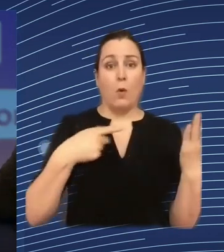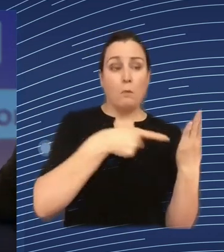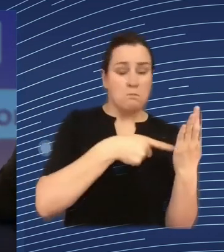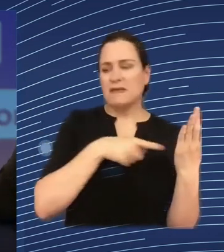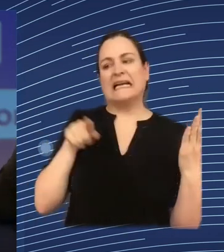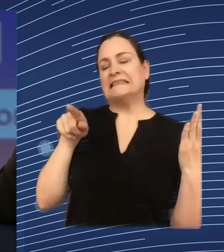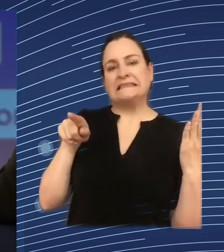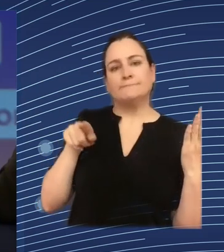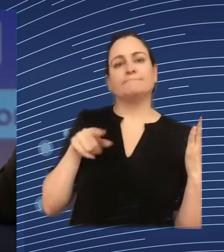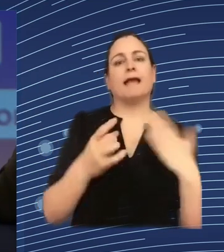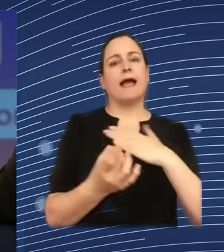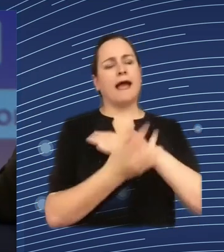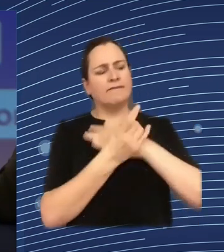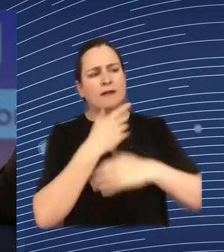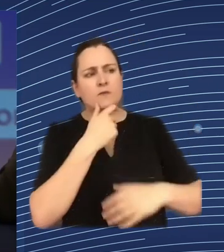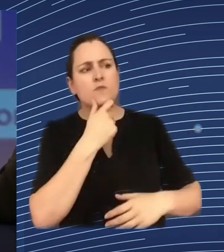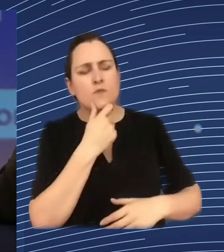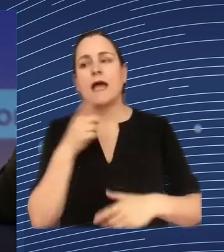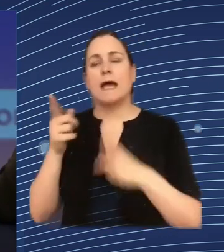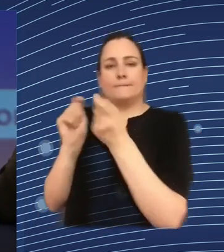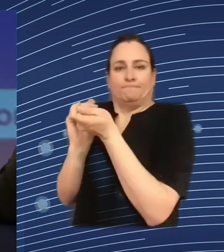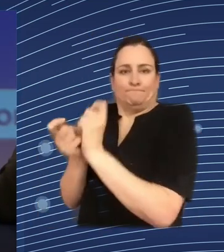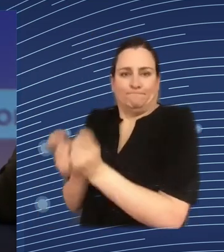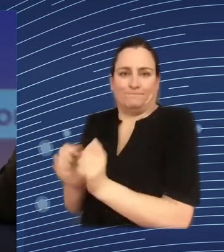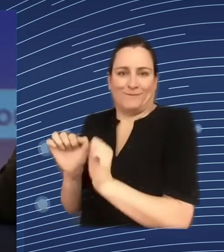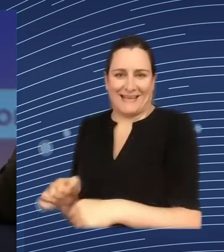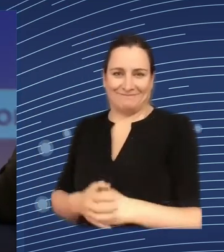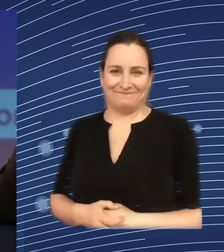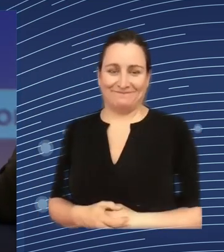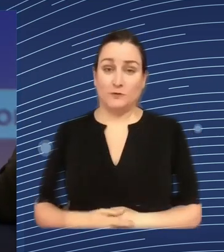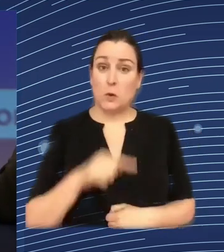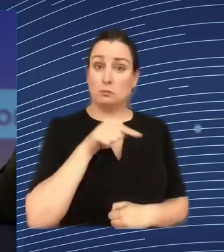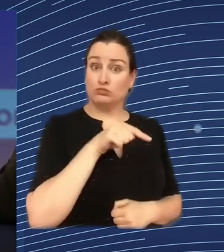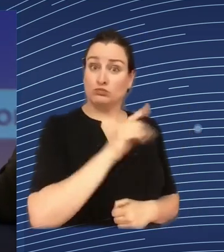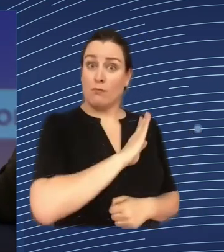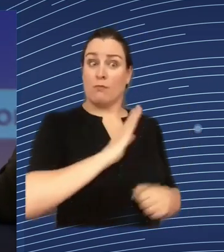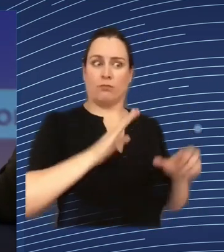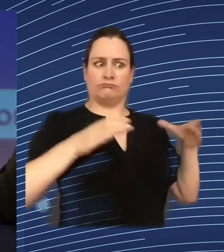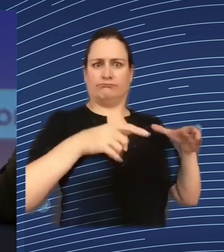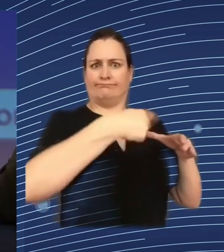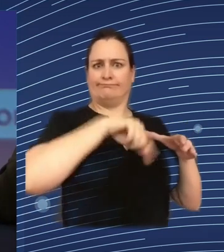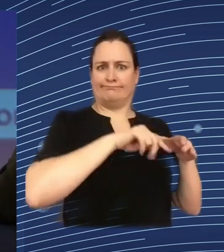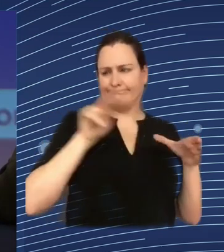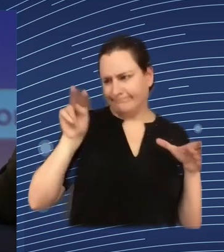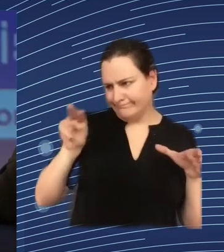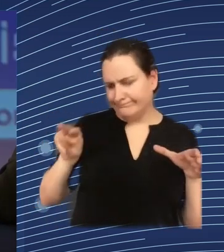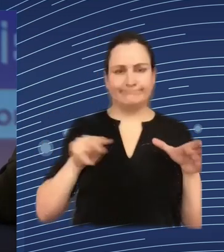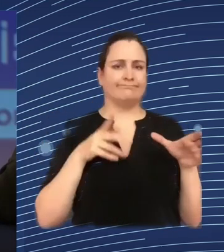the first thing that AI ethics board did is they kind of agreed some principles of trust and transparency in AI